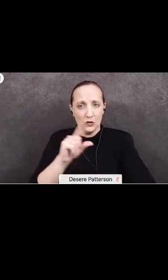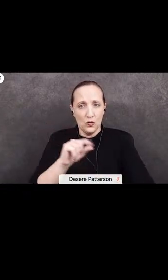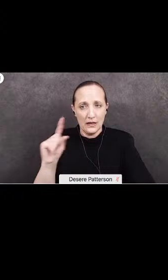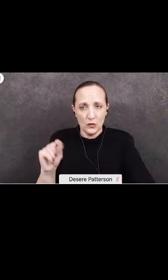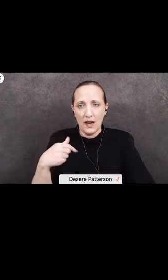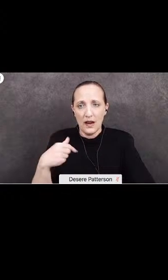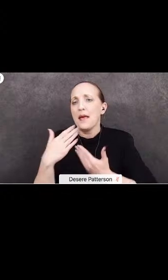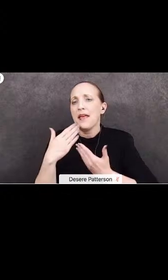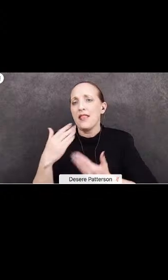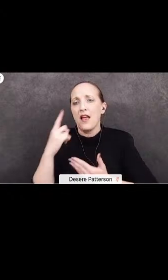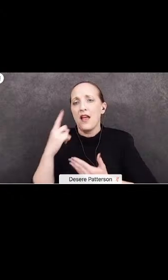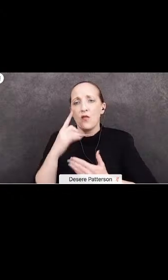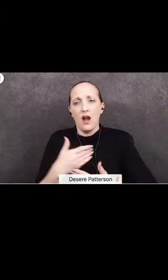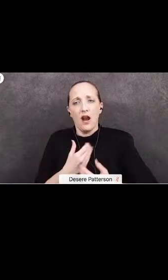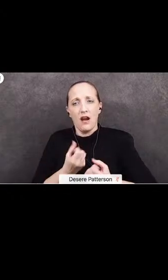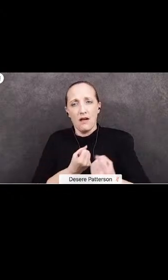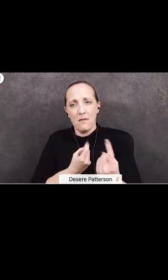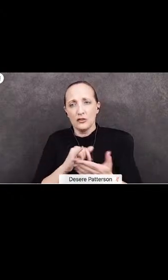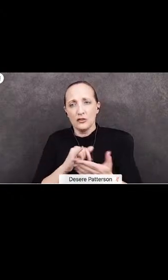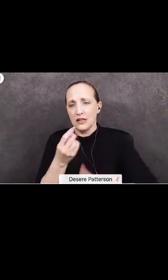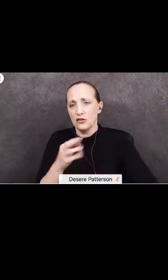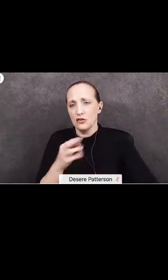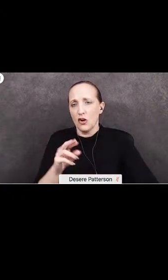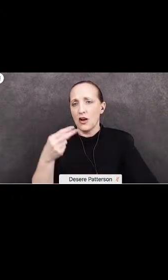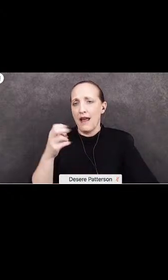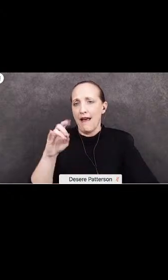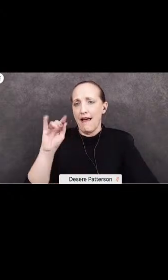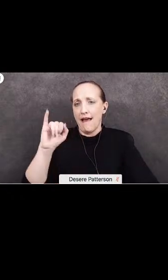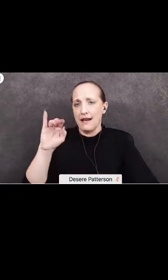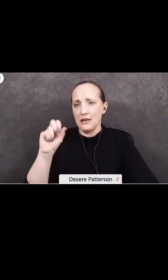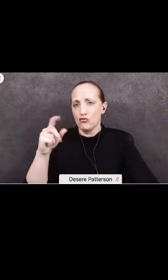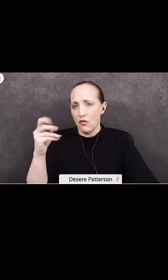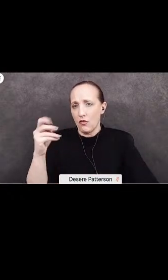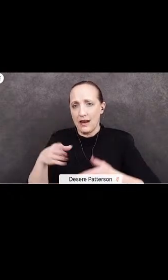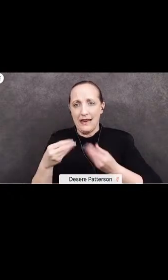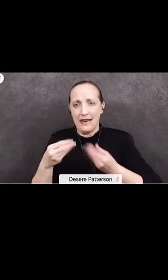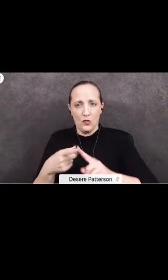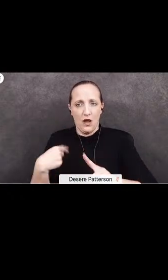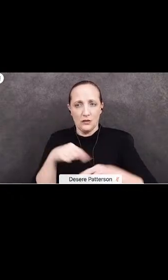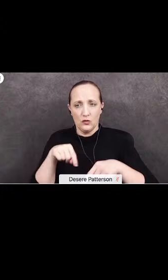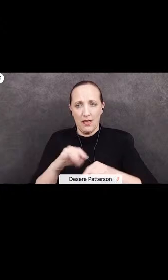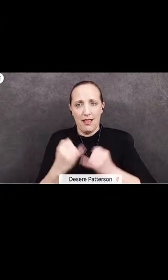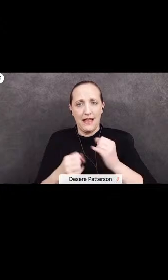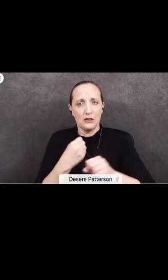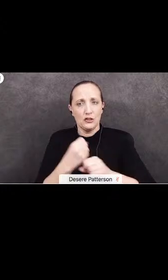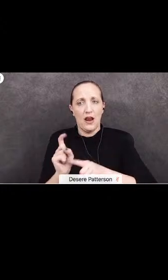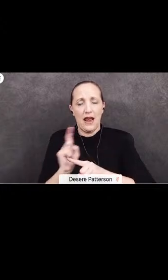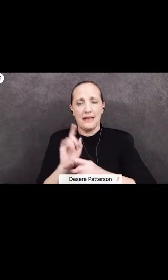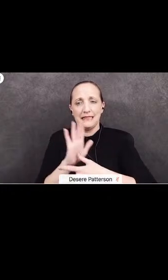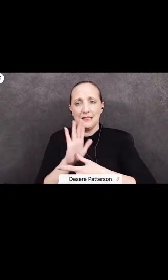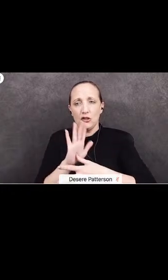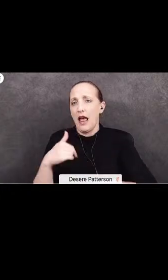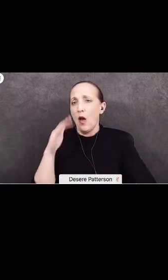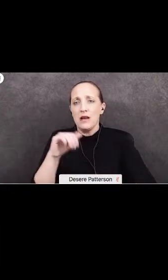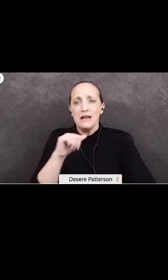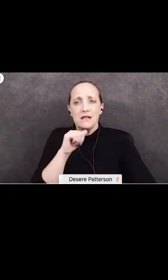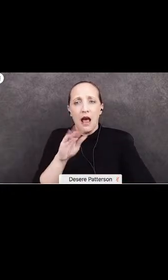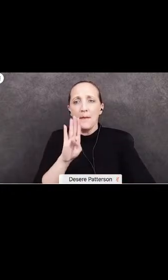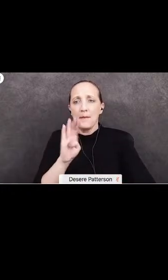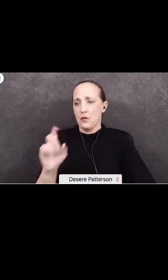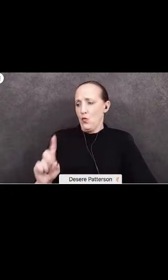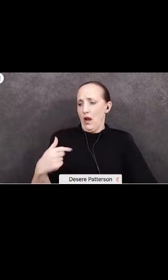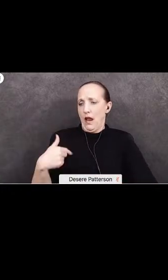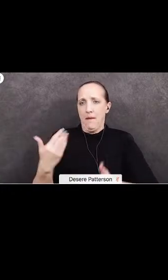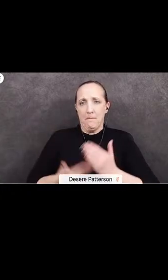I am thankful for the compassion that Dr. Heidi Stregorda extended to me during my last year as a senior. I would not be where I am today